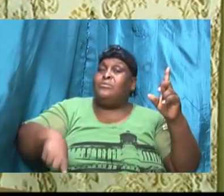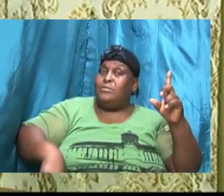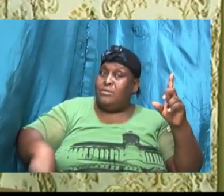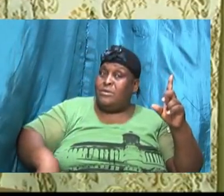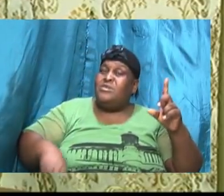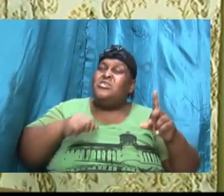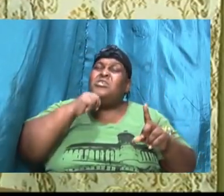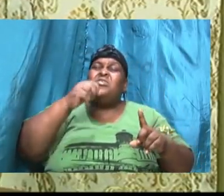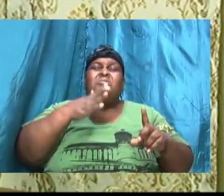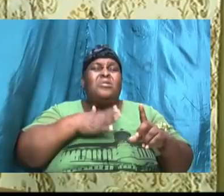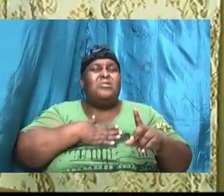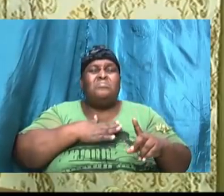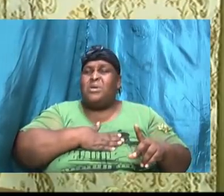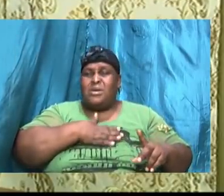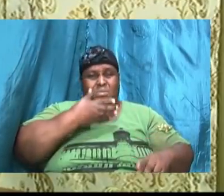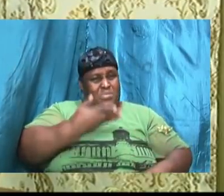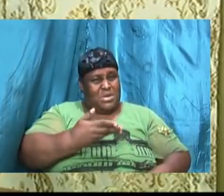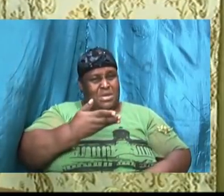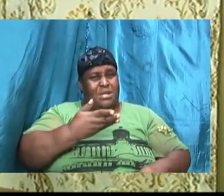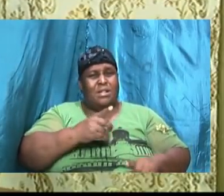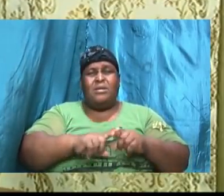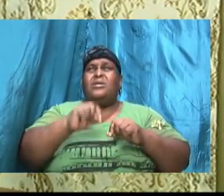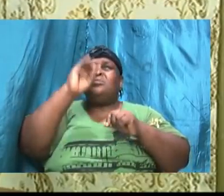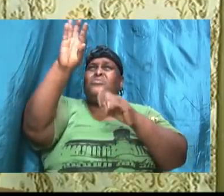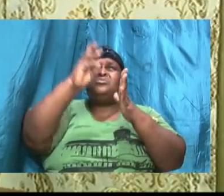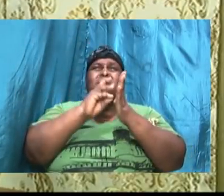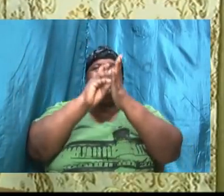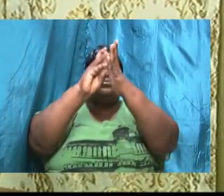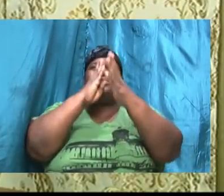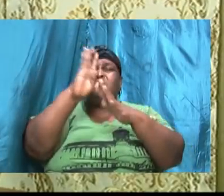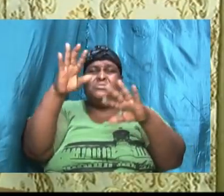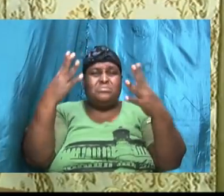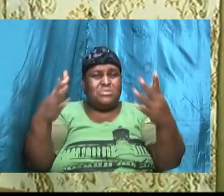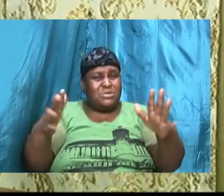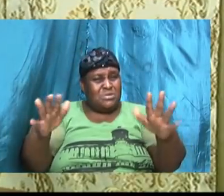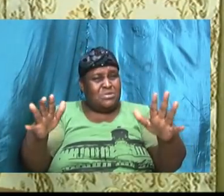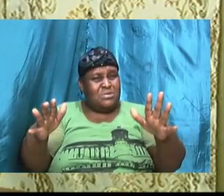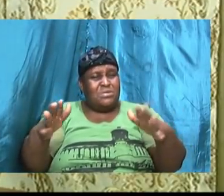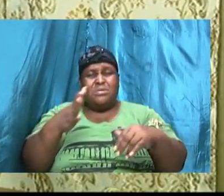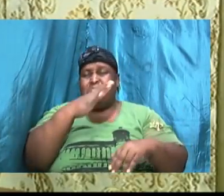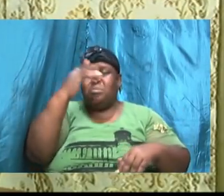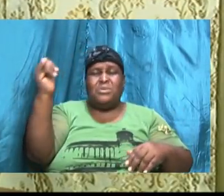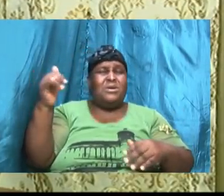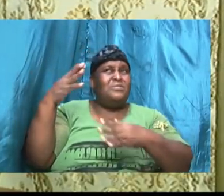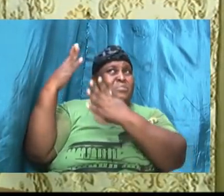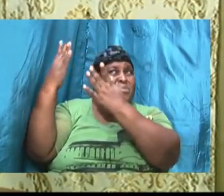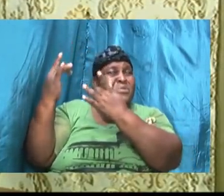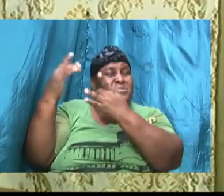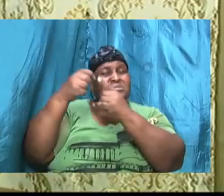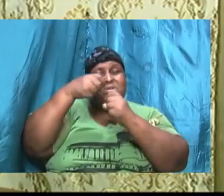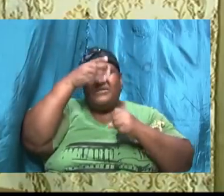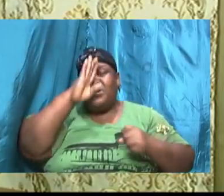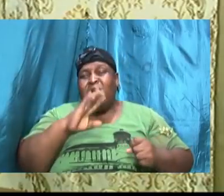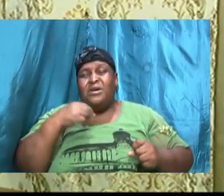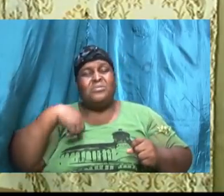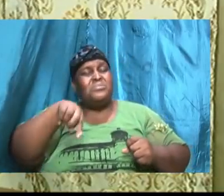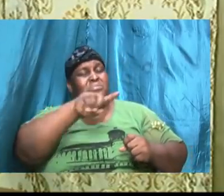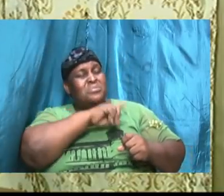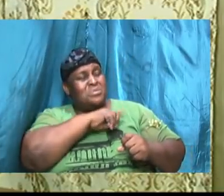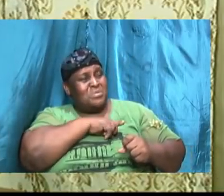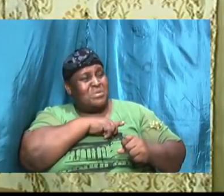not my will but Your will be done. It is by the mercies of God that we are going to